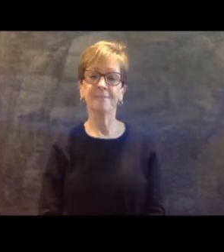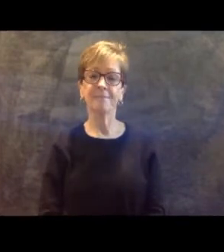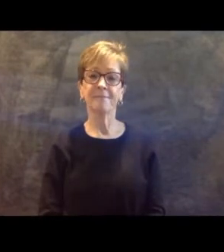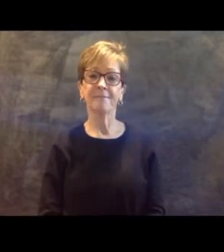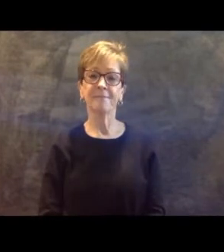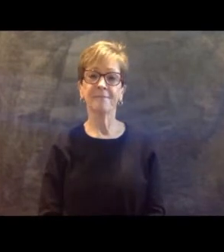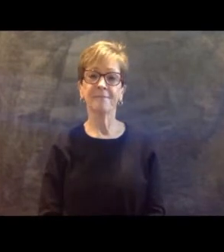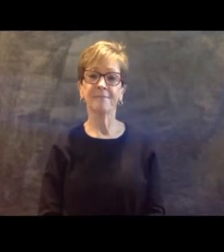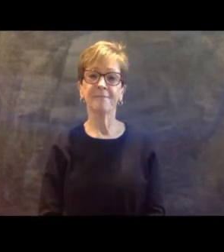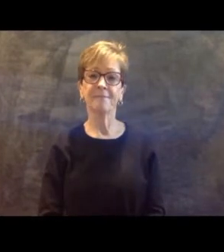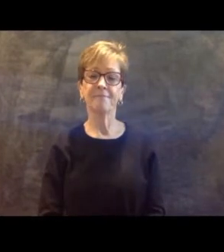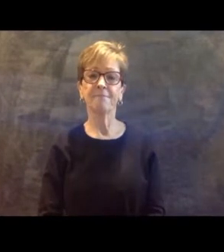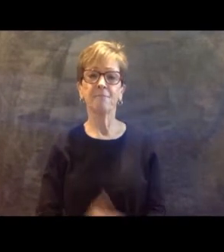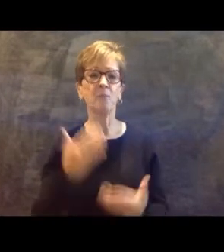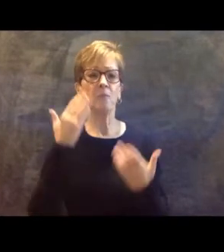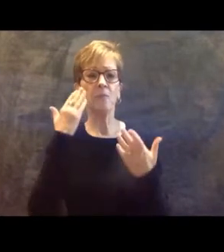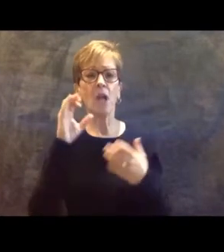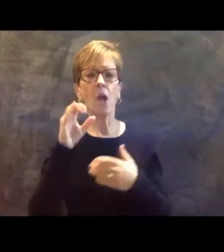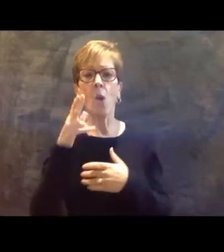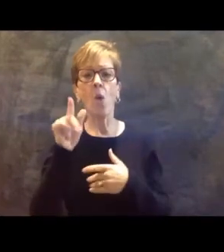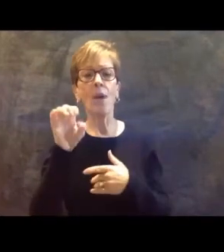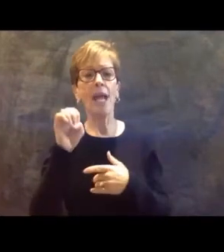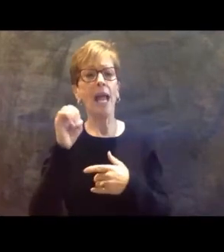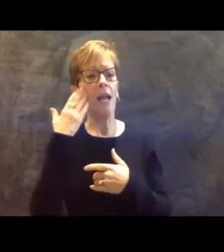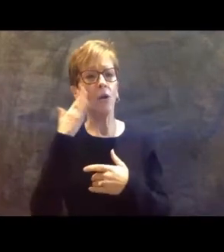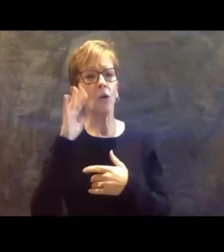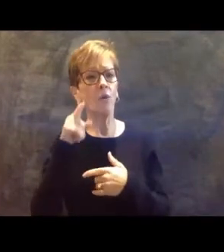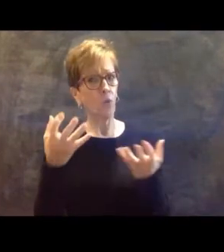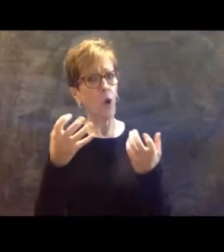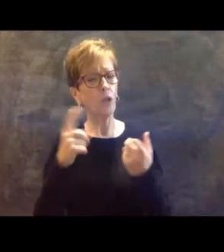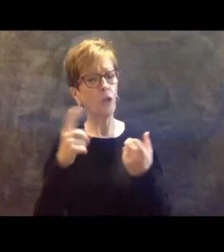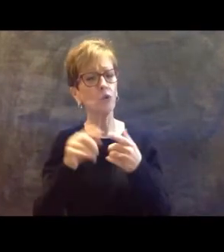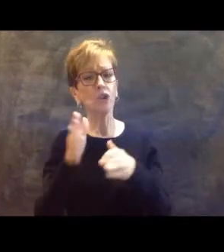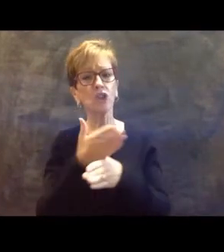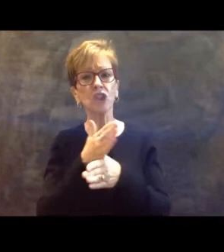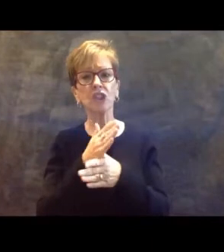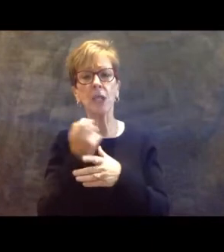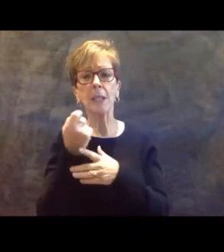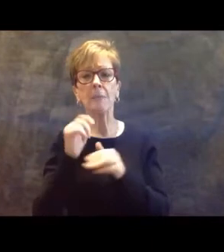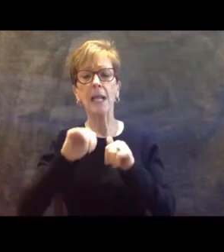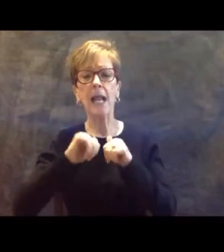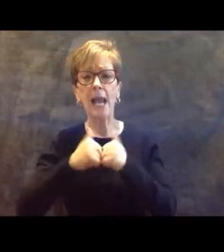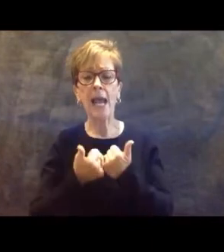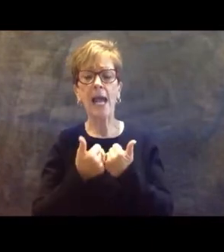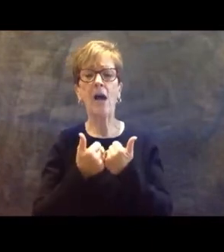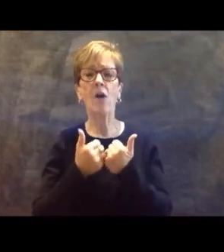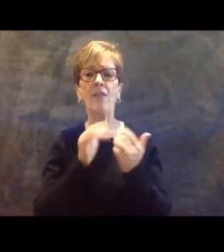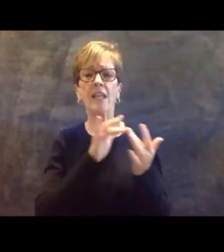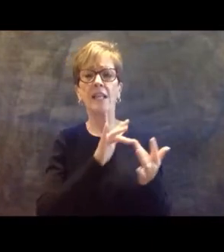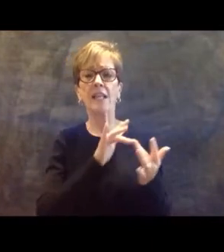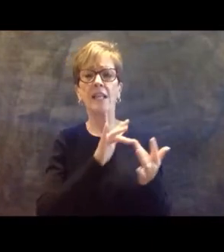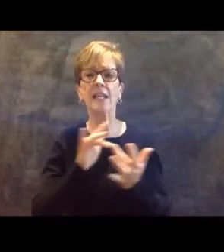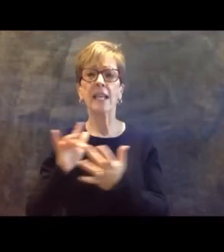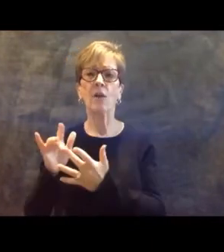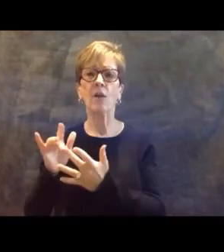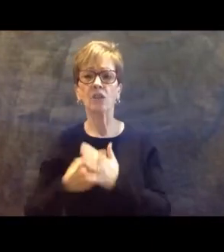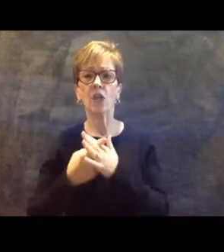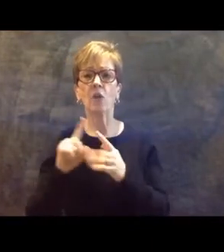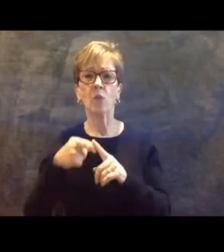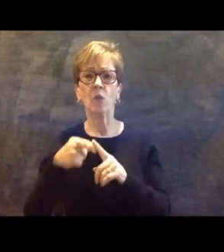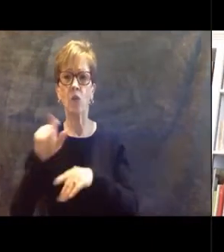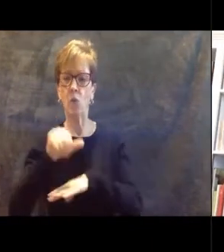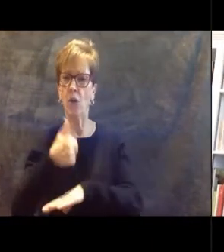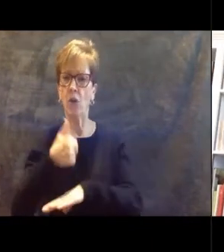Holly, I don't know if you'd like to share a little bit about how the network started when you were the founder, I think